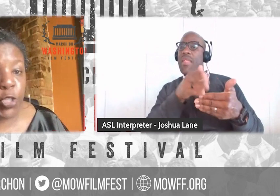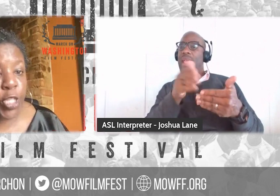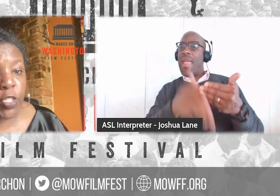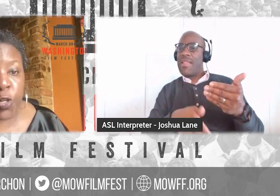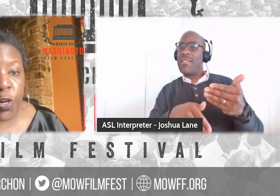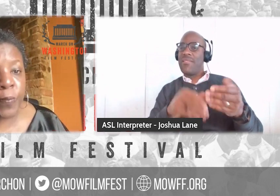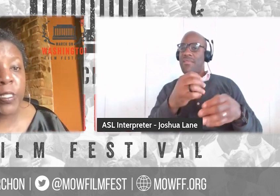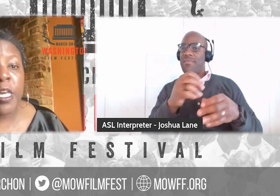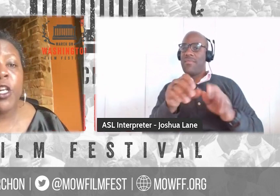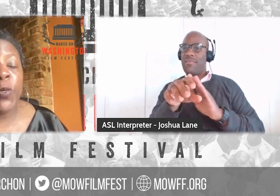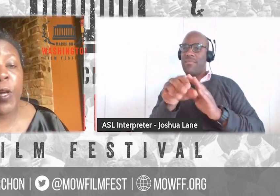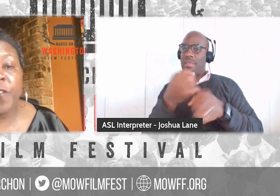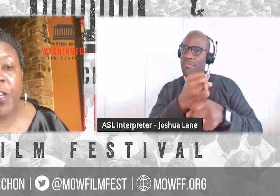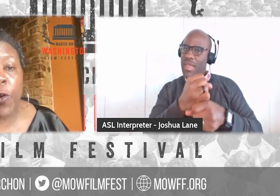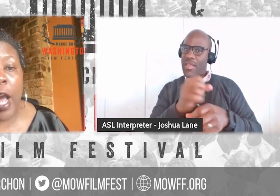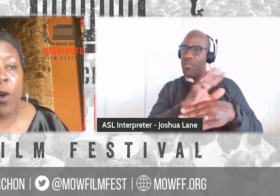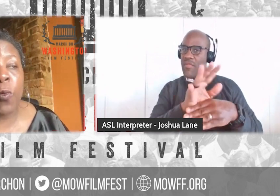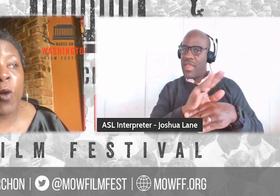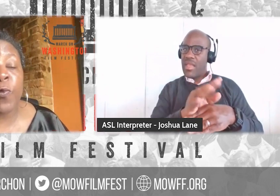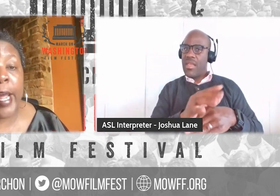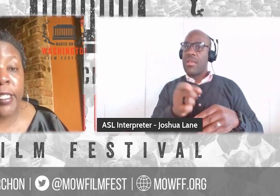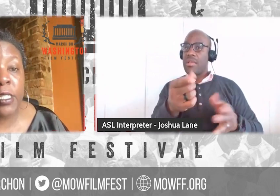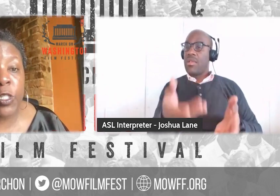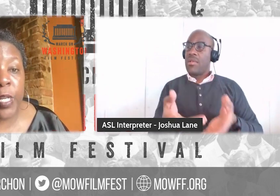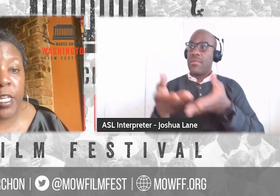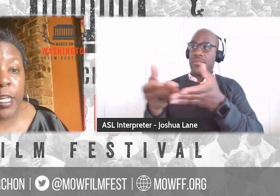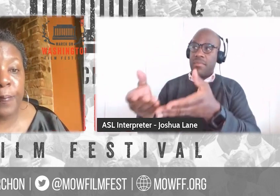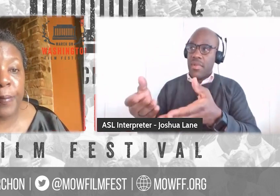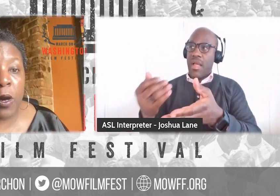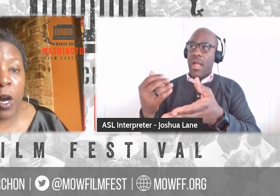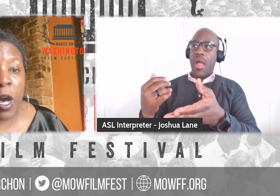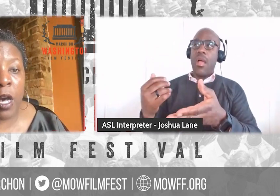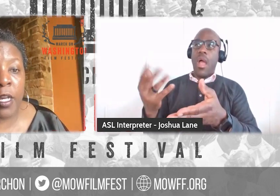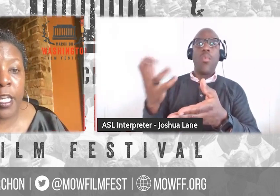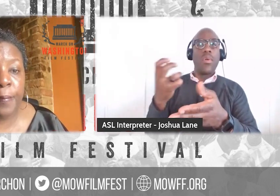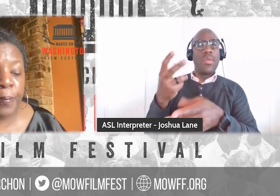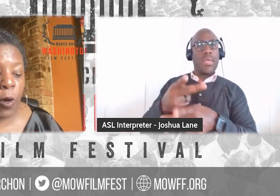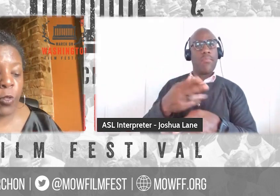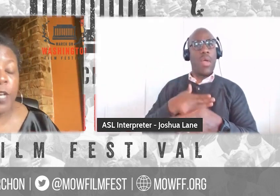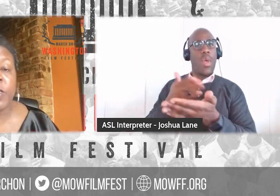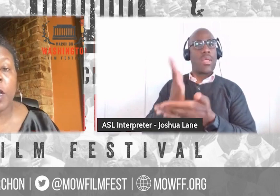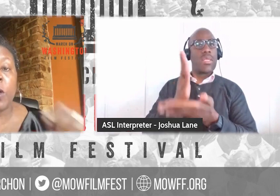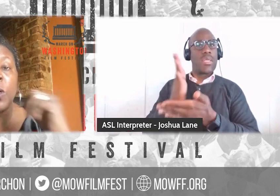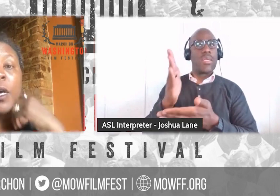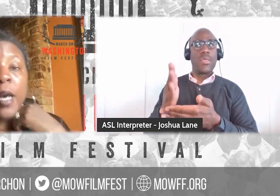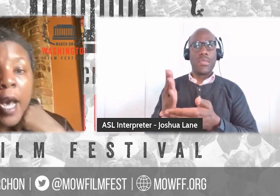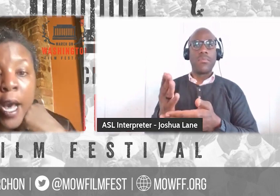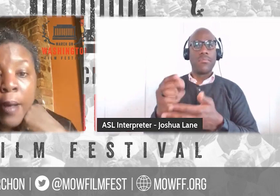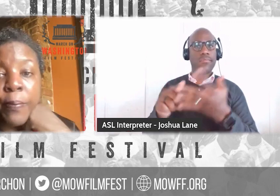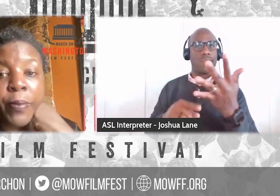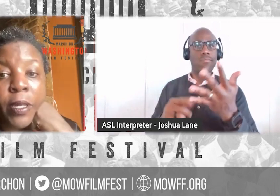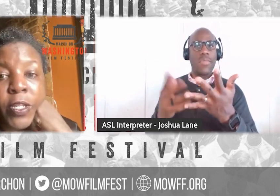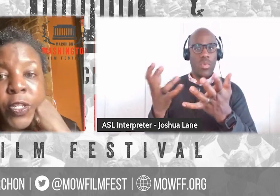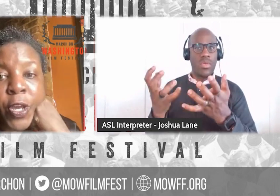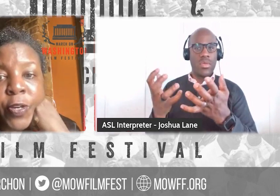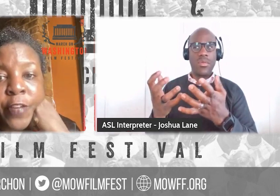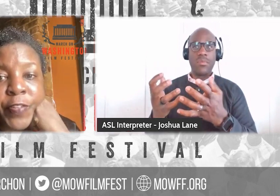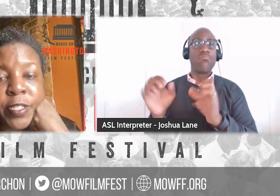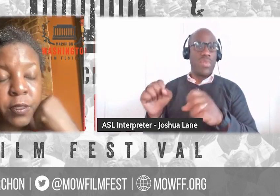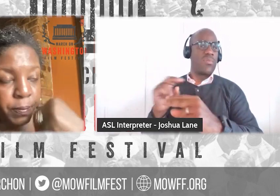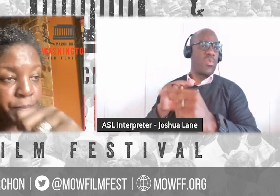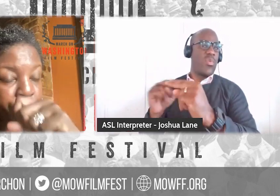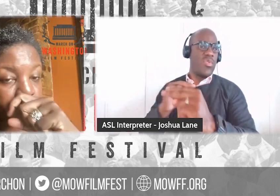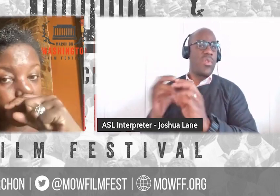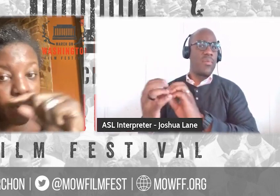you can negotiate terms. You want to figure out what rights you want to keep hold of. So, you know,